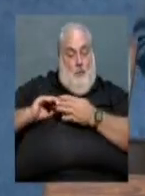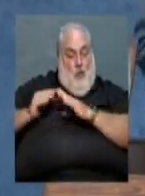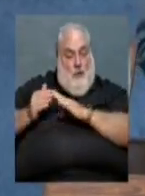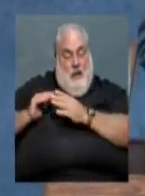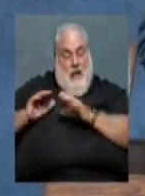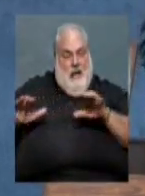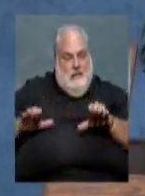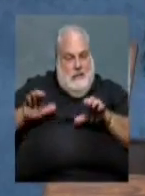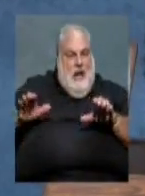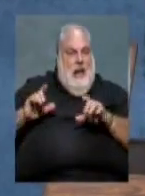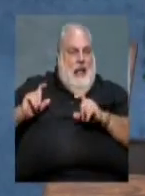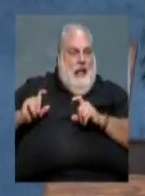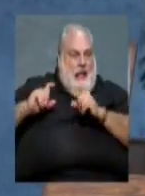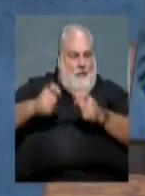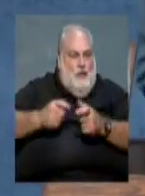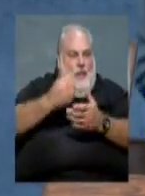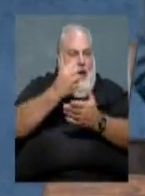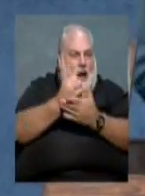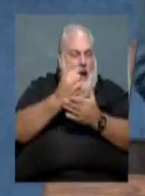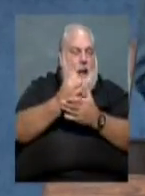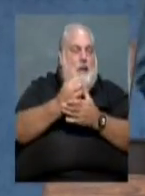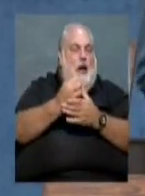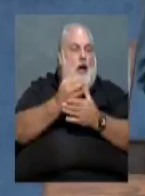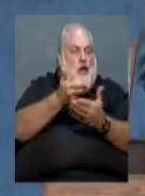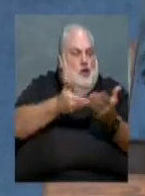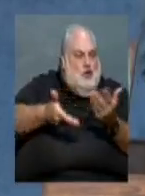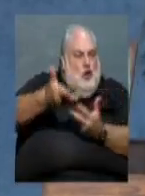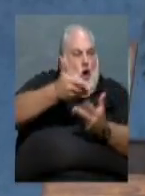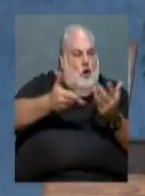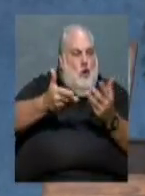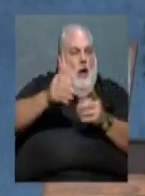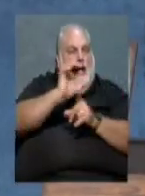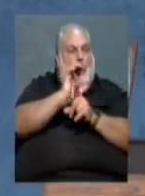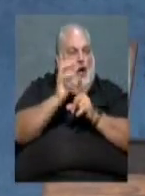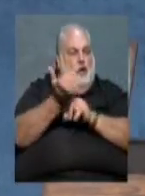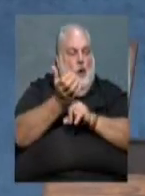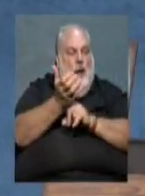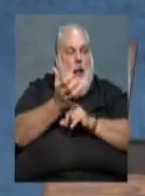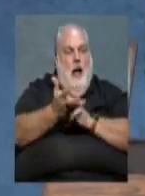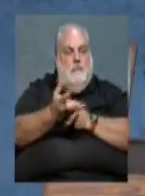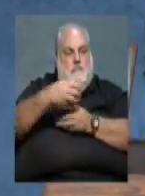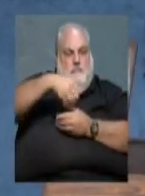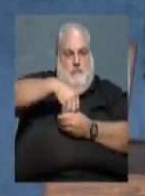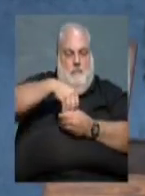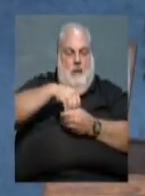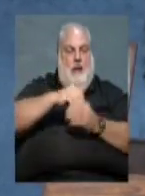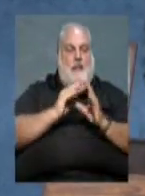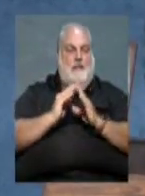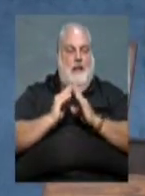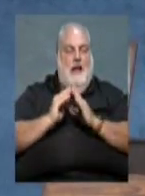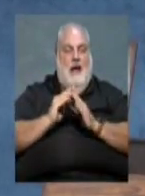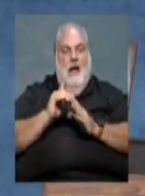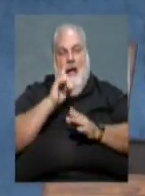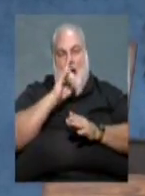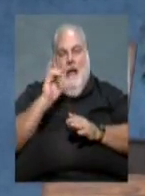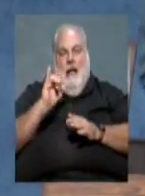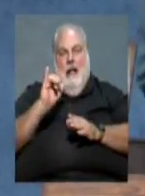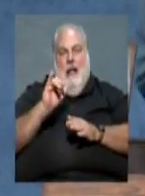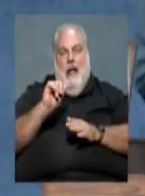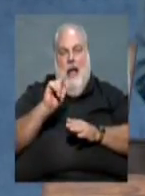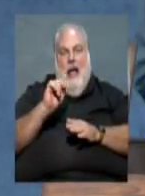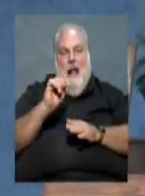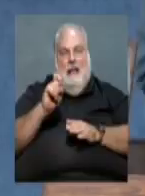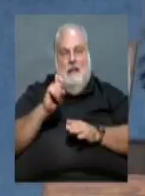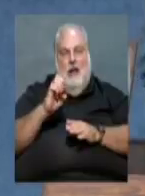to the economic, social, and cultural fabric of our city. Individuals like Alex Gucon, who is a